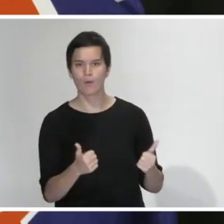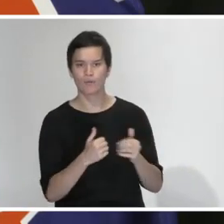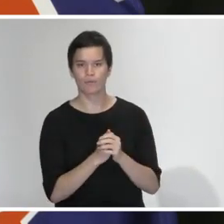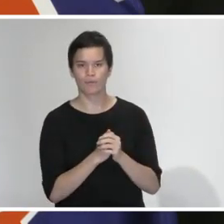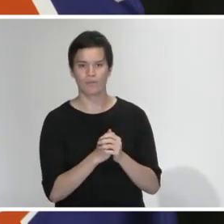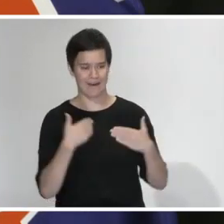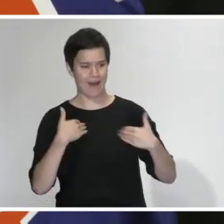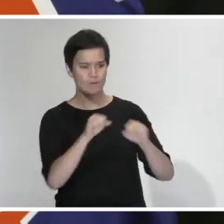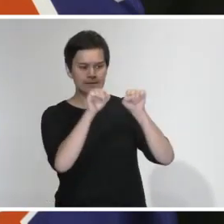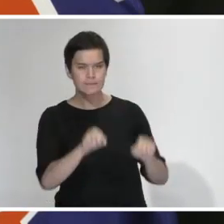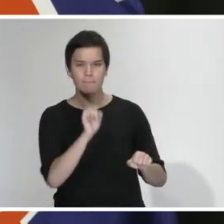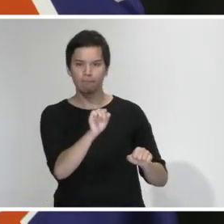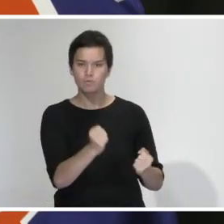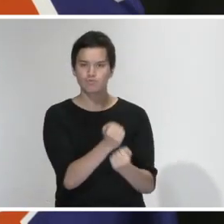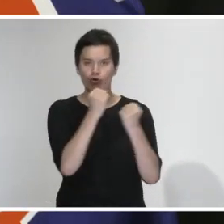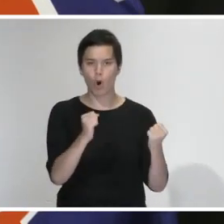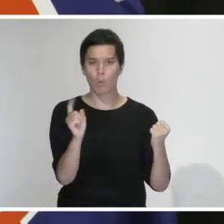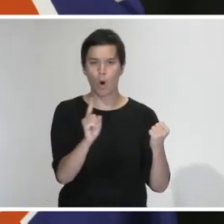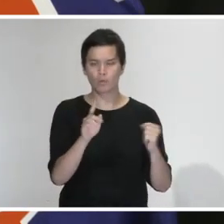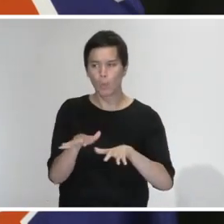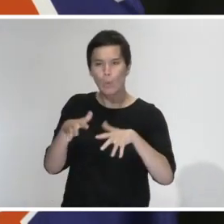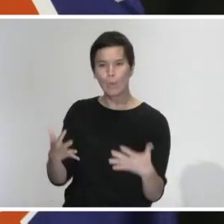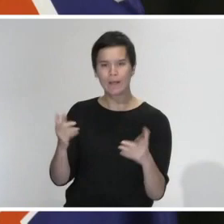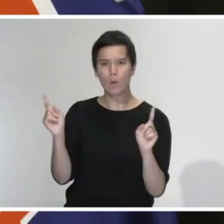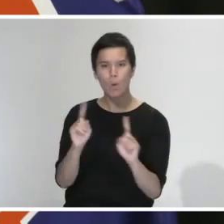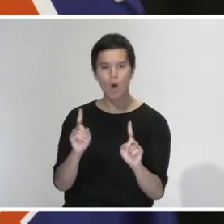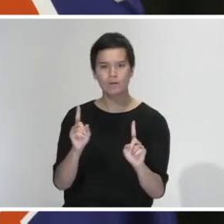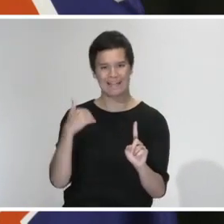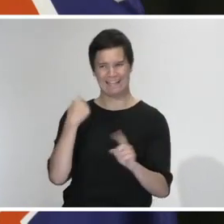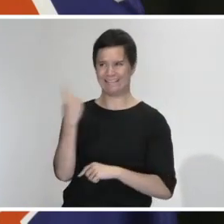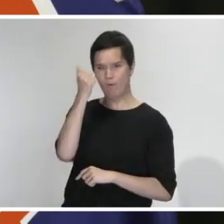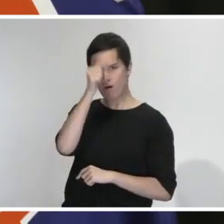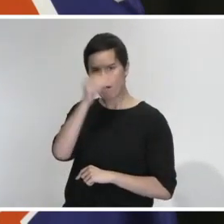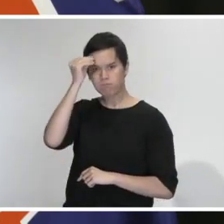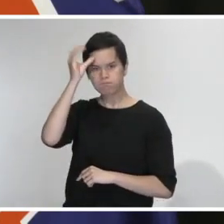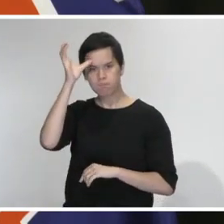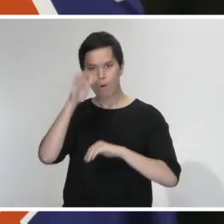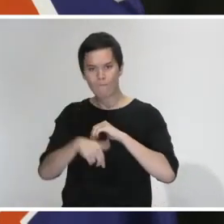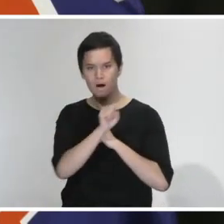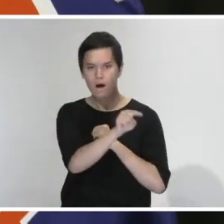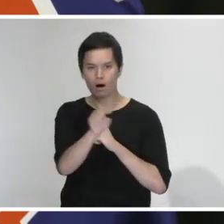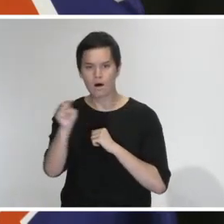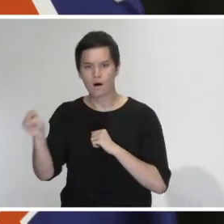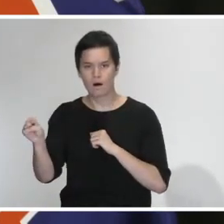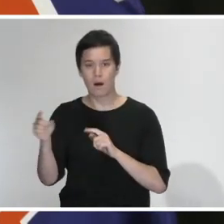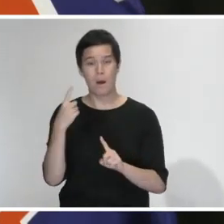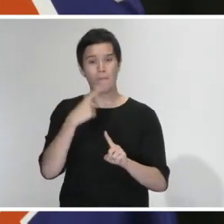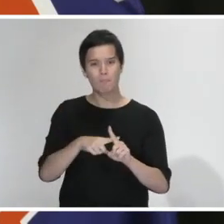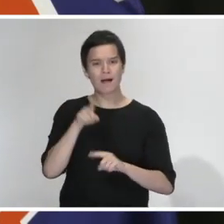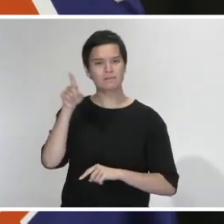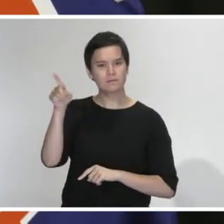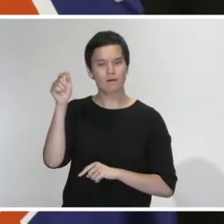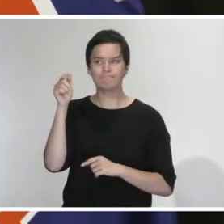of our health system which we have been working so hard to rebuild. And of course it requires knowledge of the complex